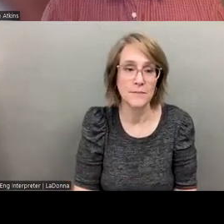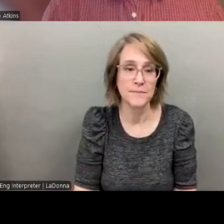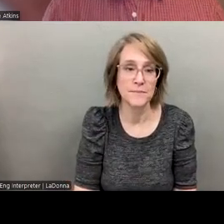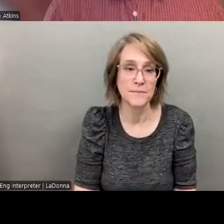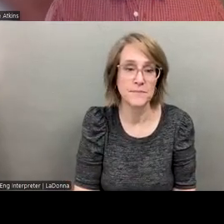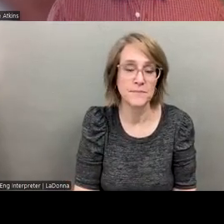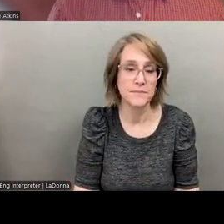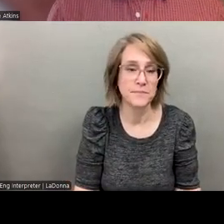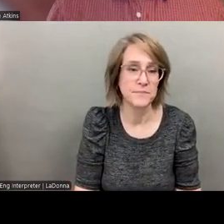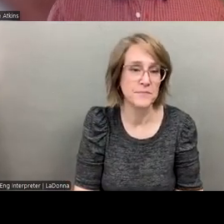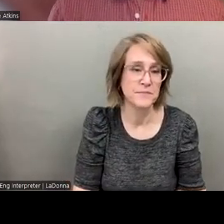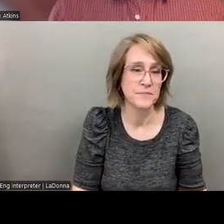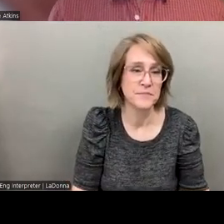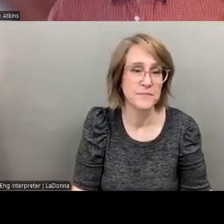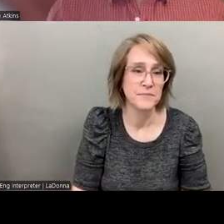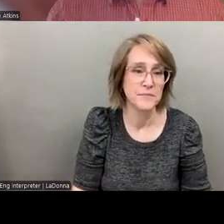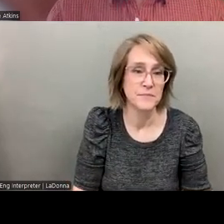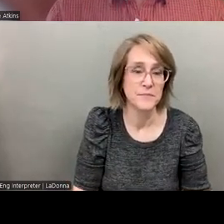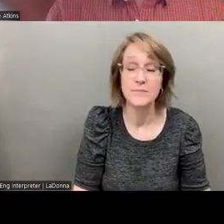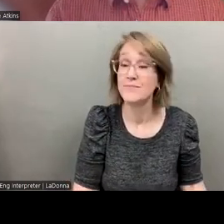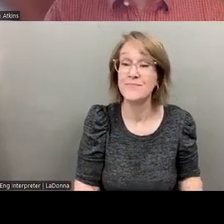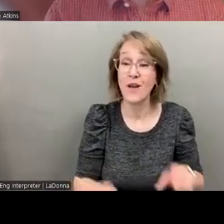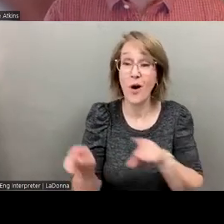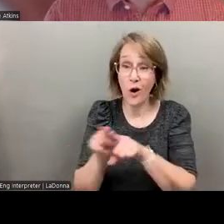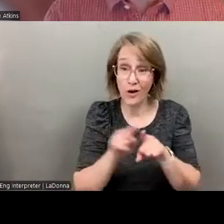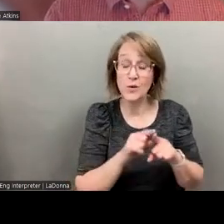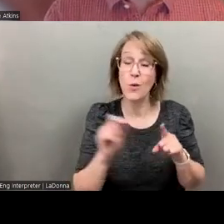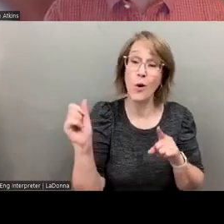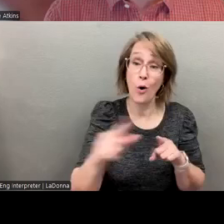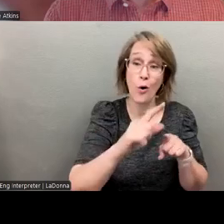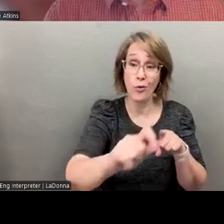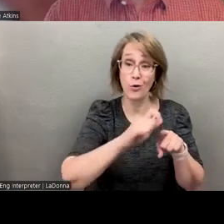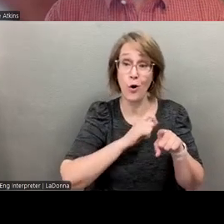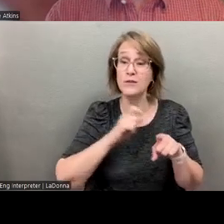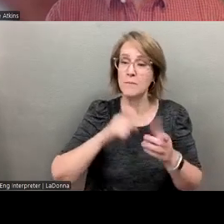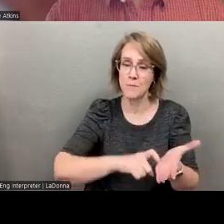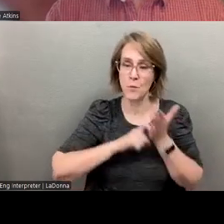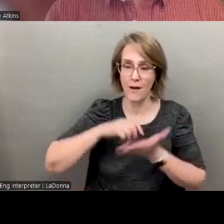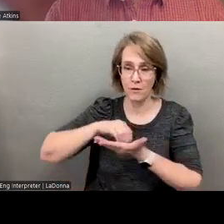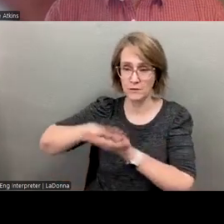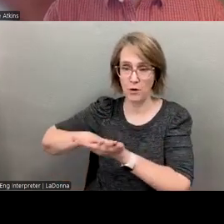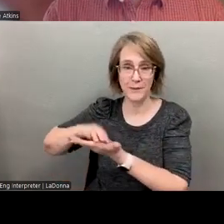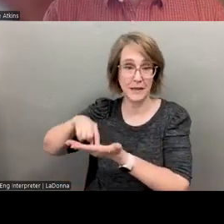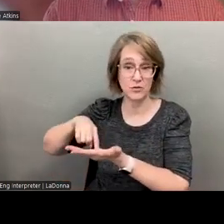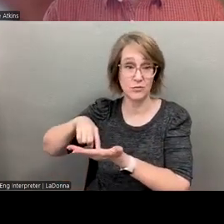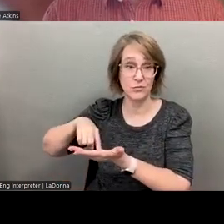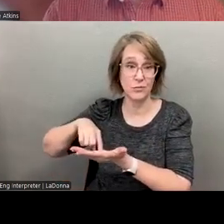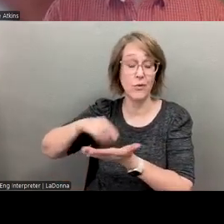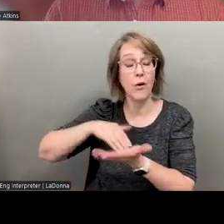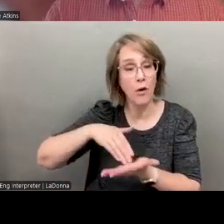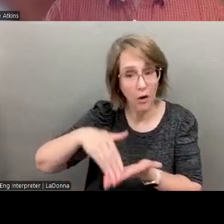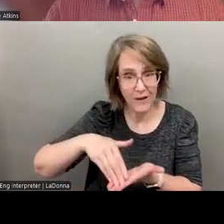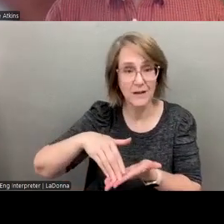In addition, all of those contacts have to be documented in some way. And, uh, oftentimes the